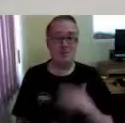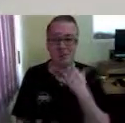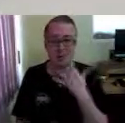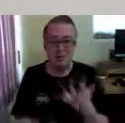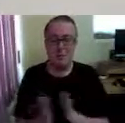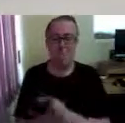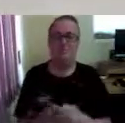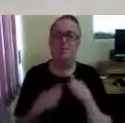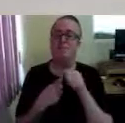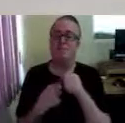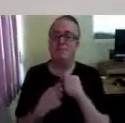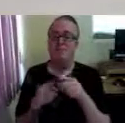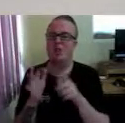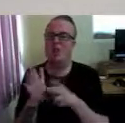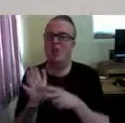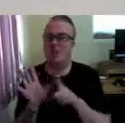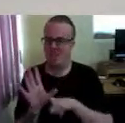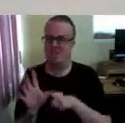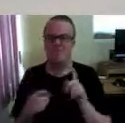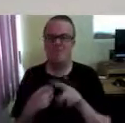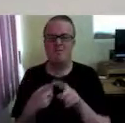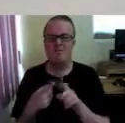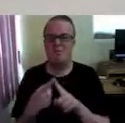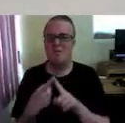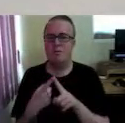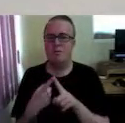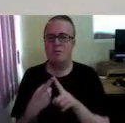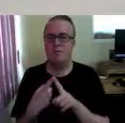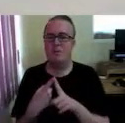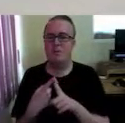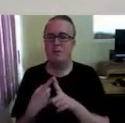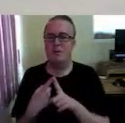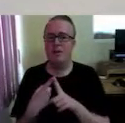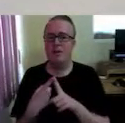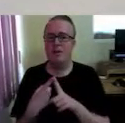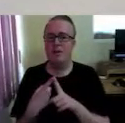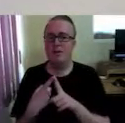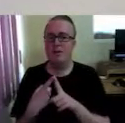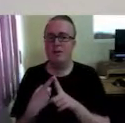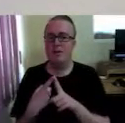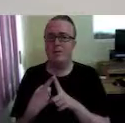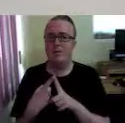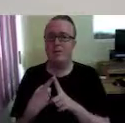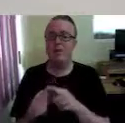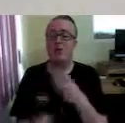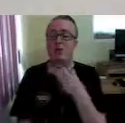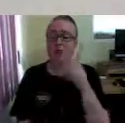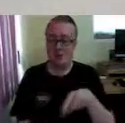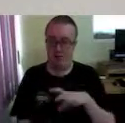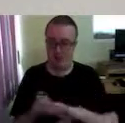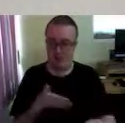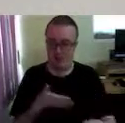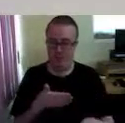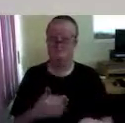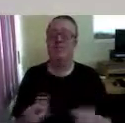The prices are the Focus, sorry, the Connie is actually